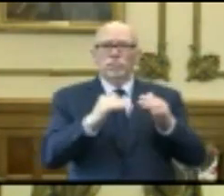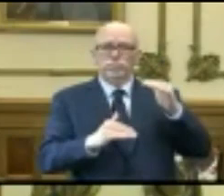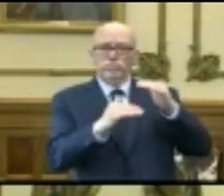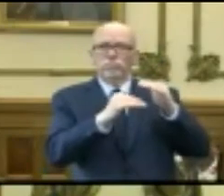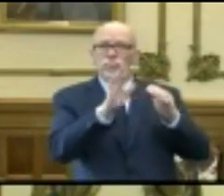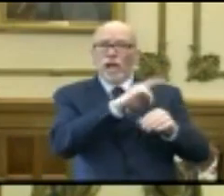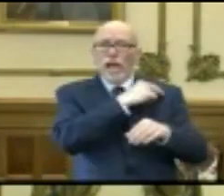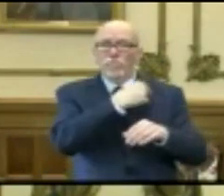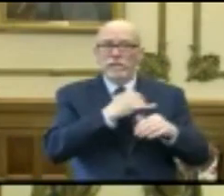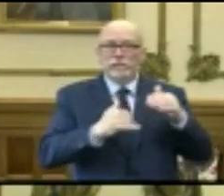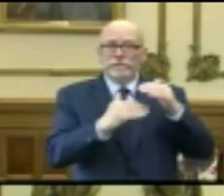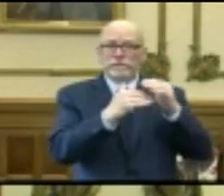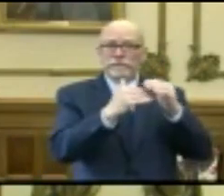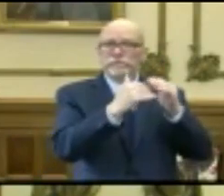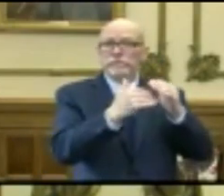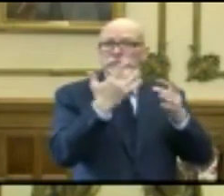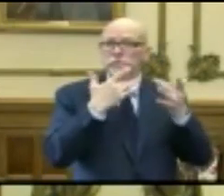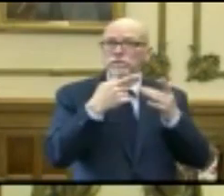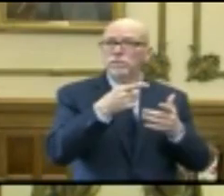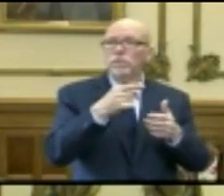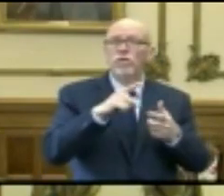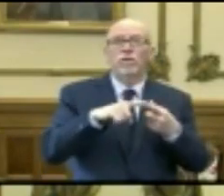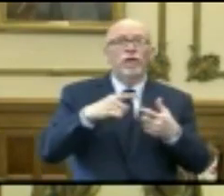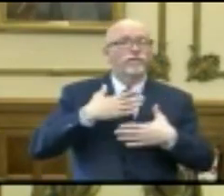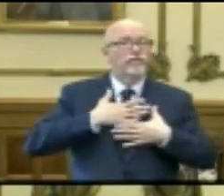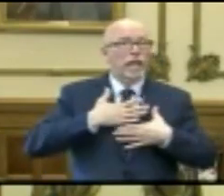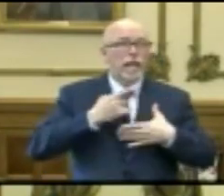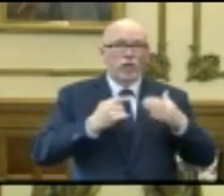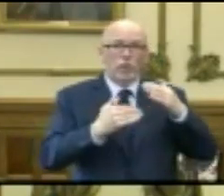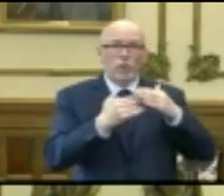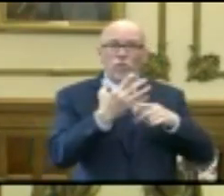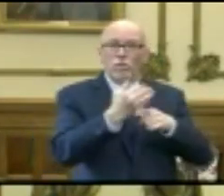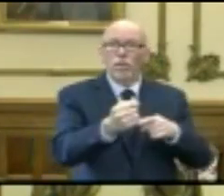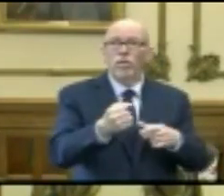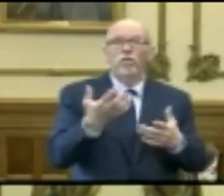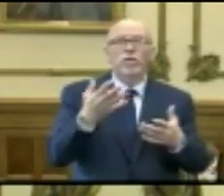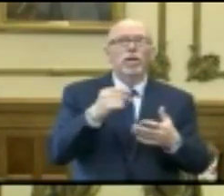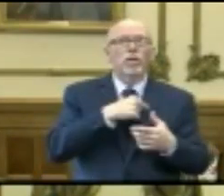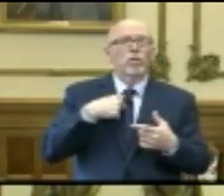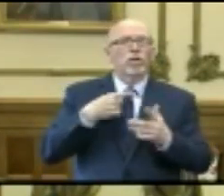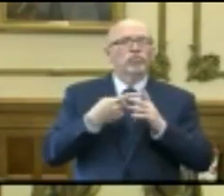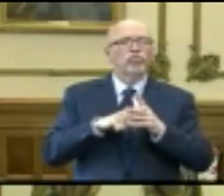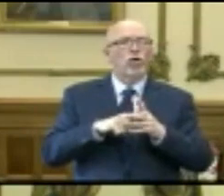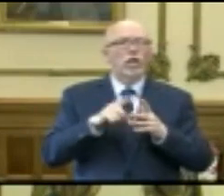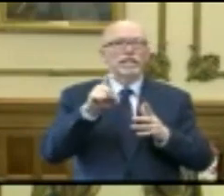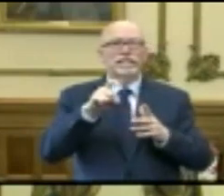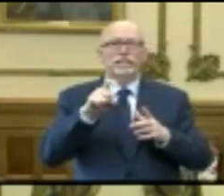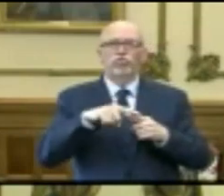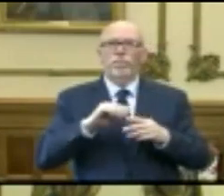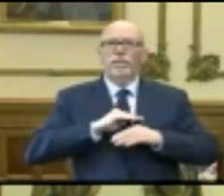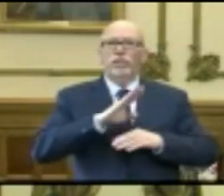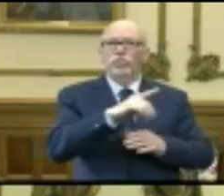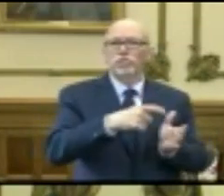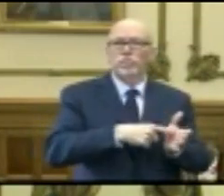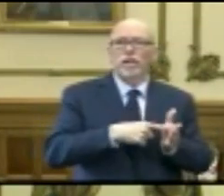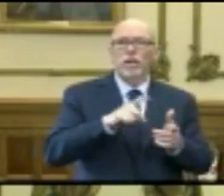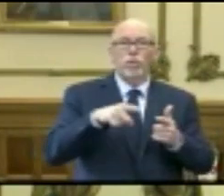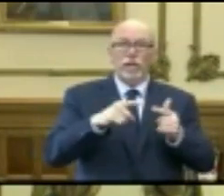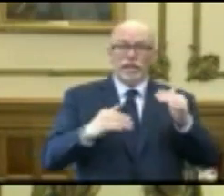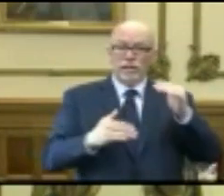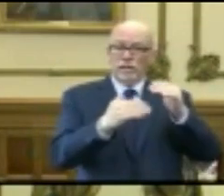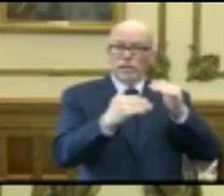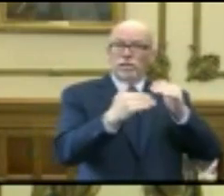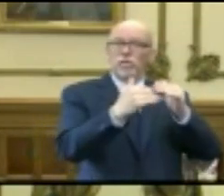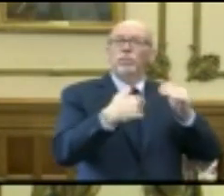hospitals, what capacity do we have for ventilators, and where are we starting to meet that demand. And as soon as that trigger is made,